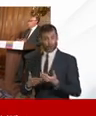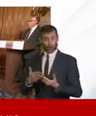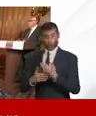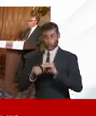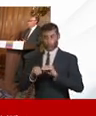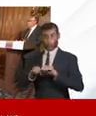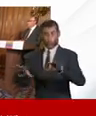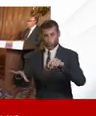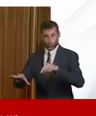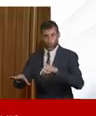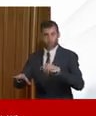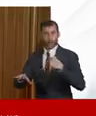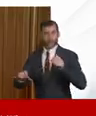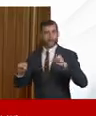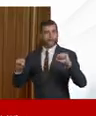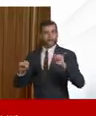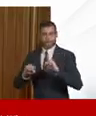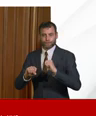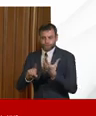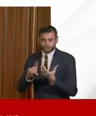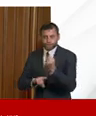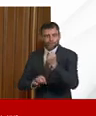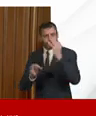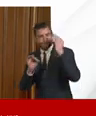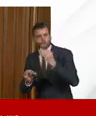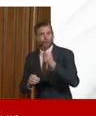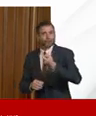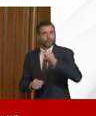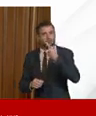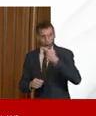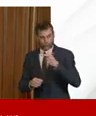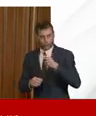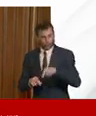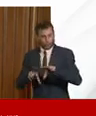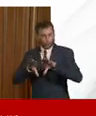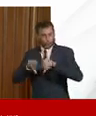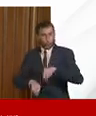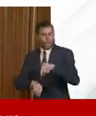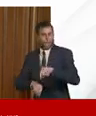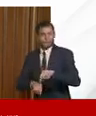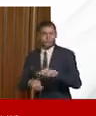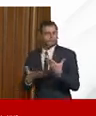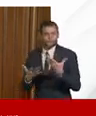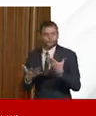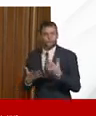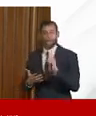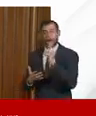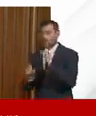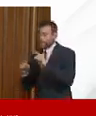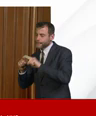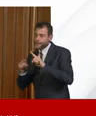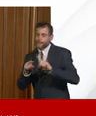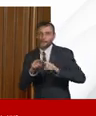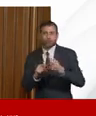a tried and tested specific drug treatment uh that can act against the virus but there are a number of drugs uh